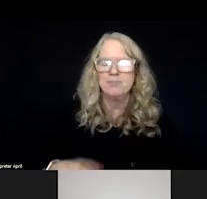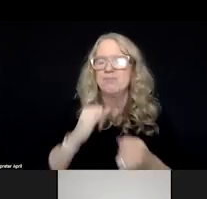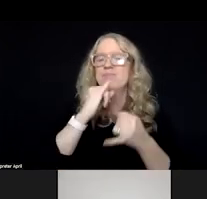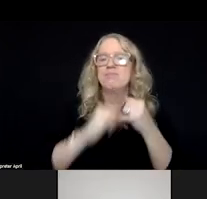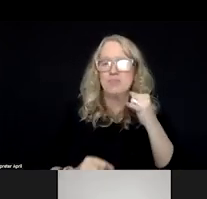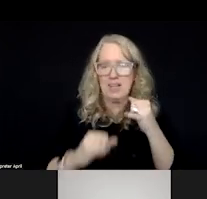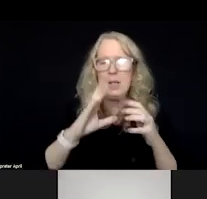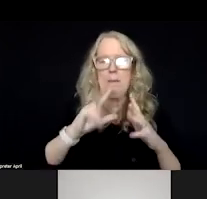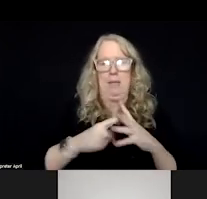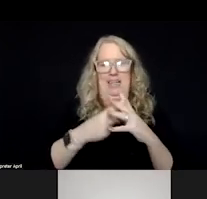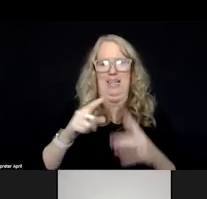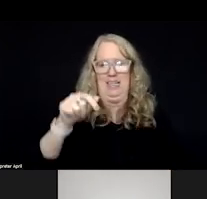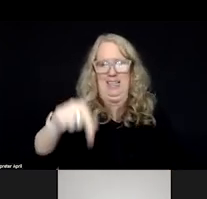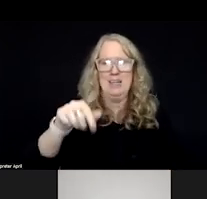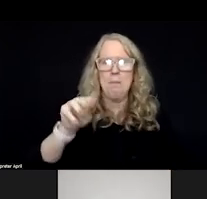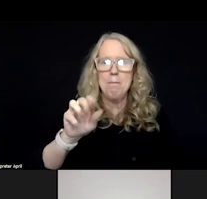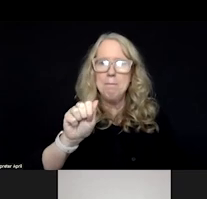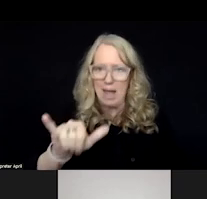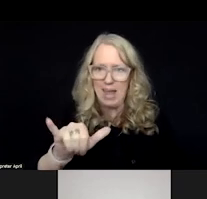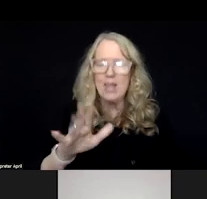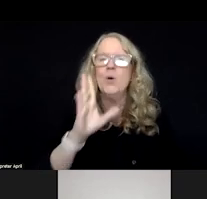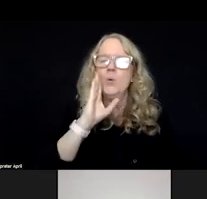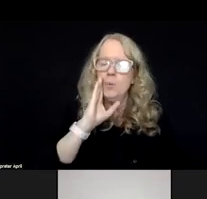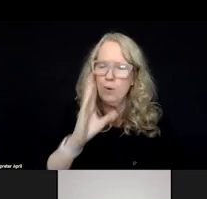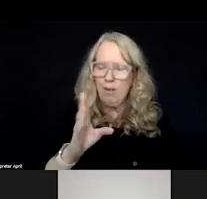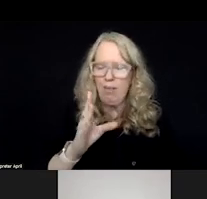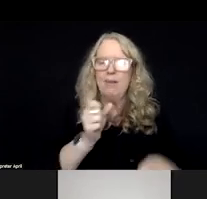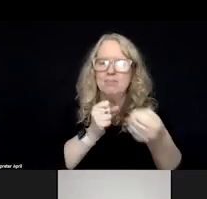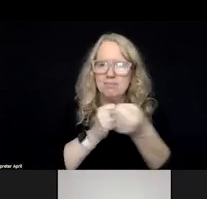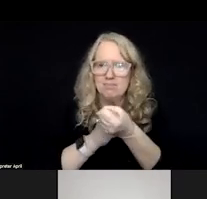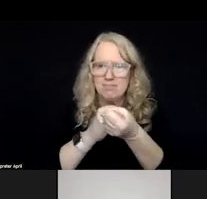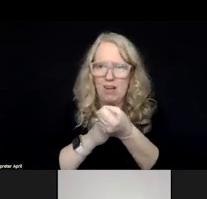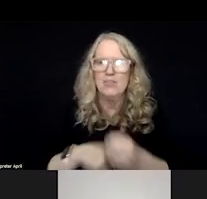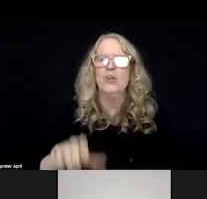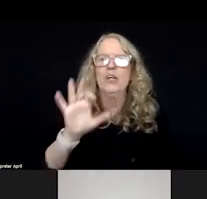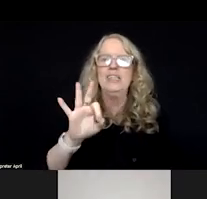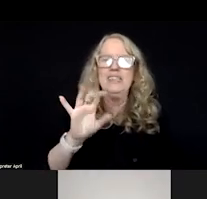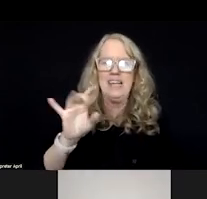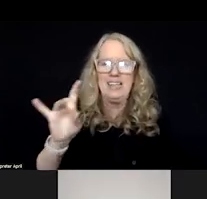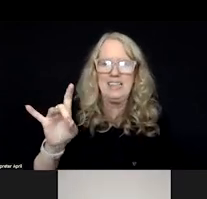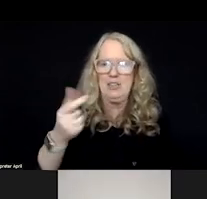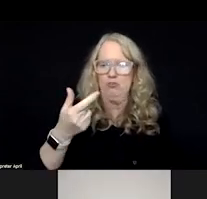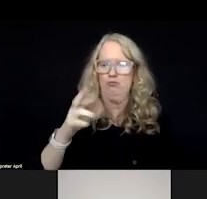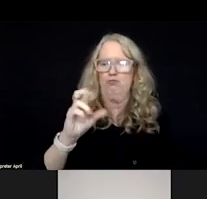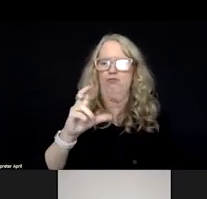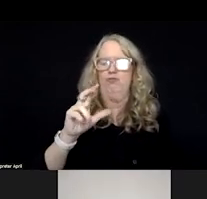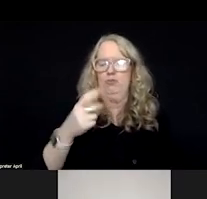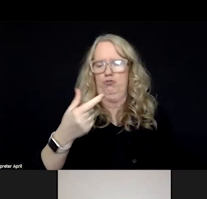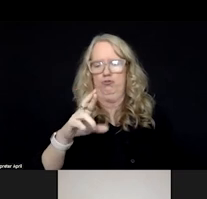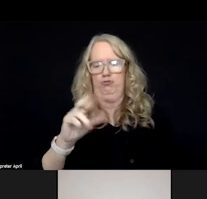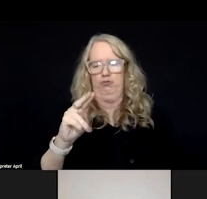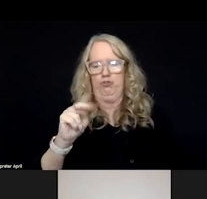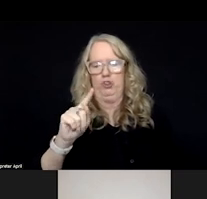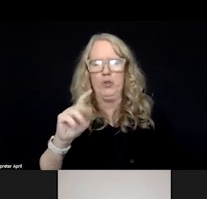the beginning of May, we are sponsoring a 9-8-8 grantee meeting. This is a